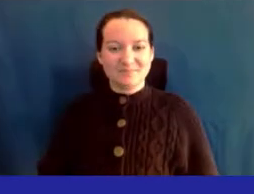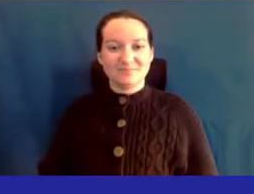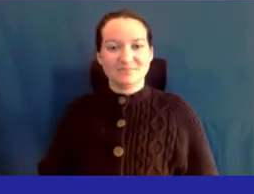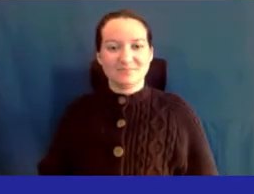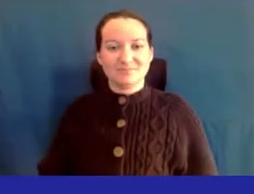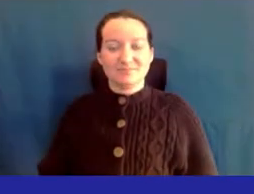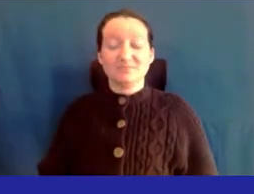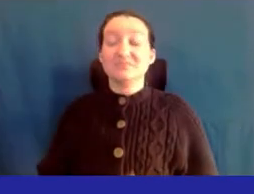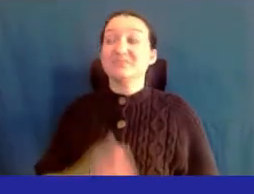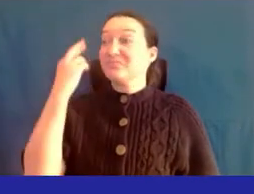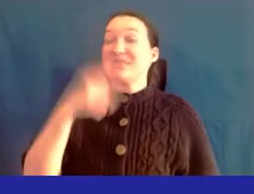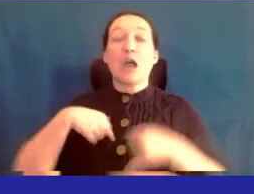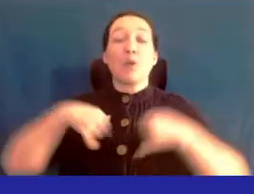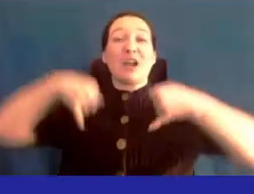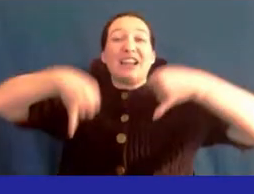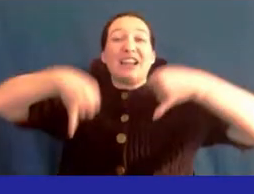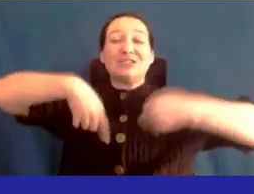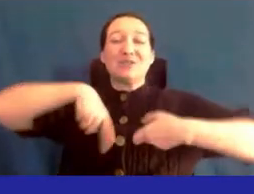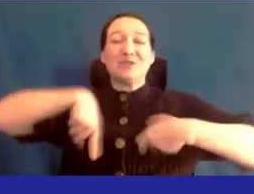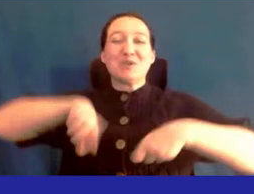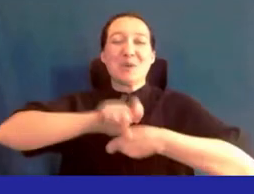This is why I wear heels at work.